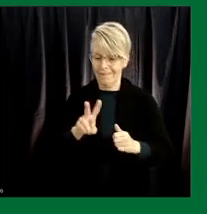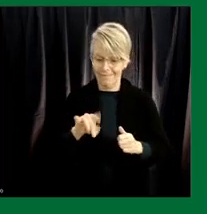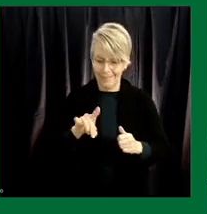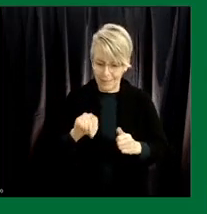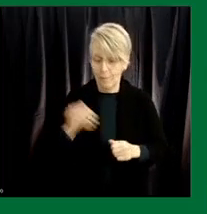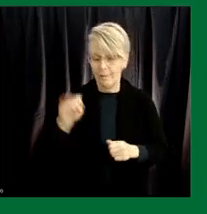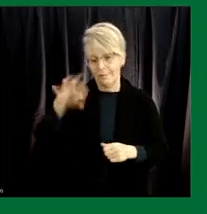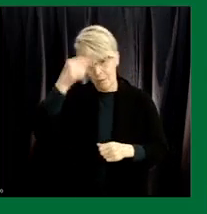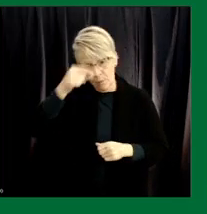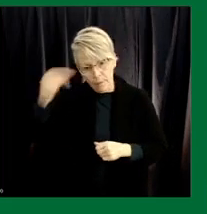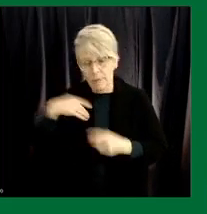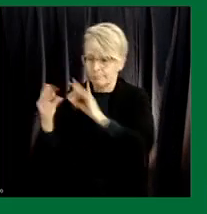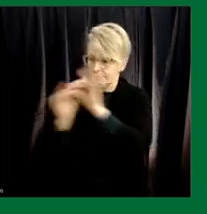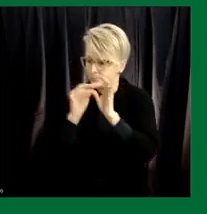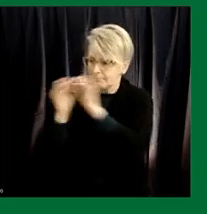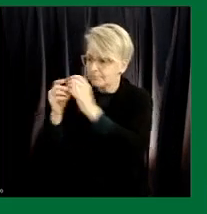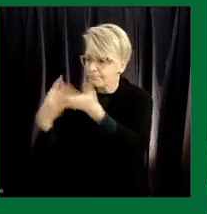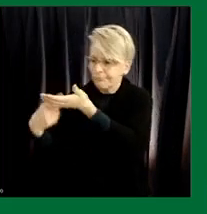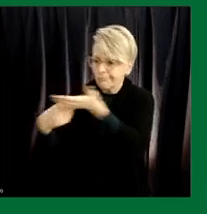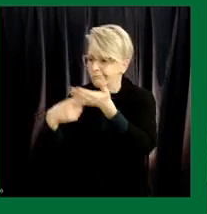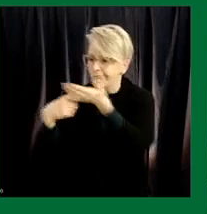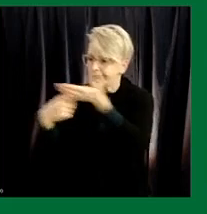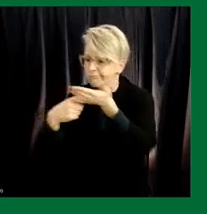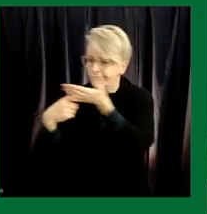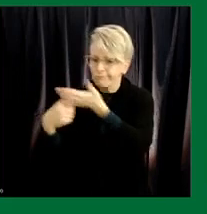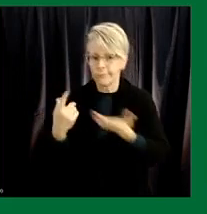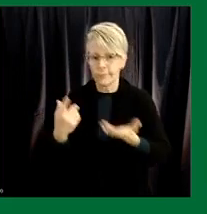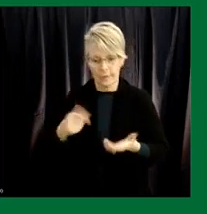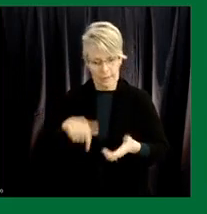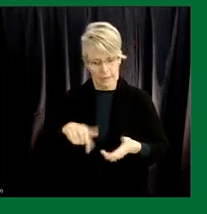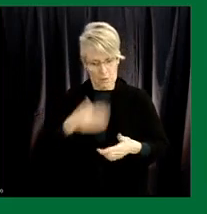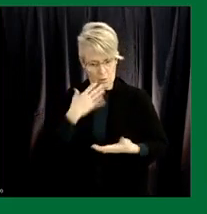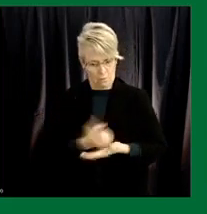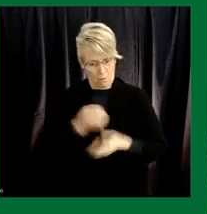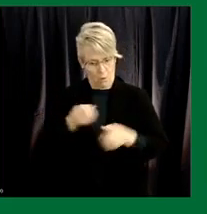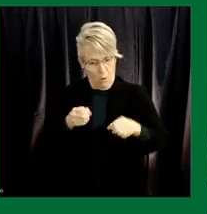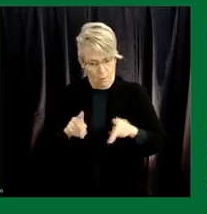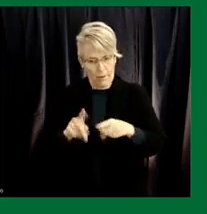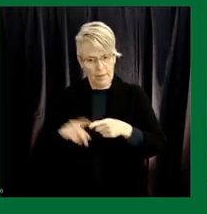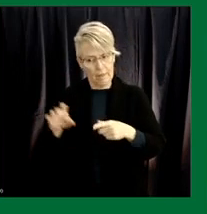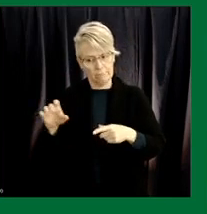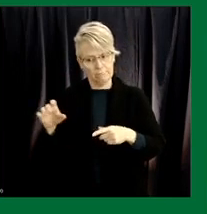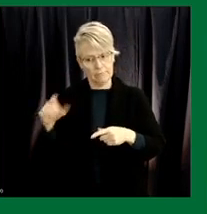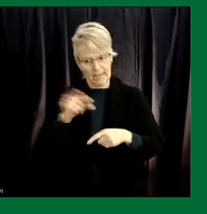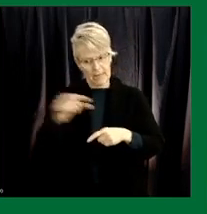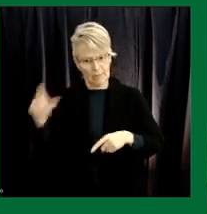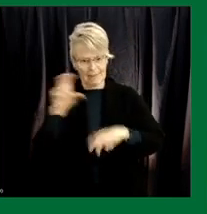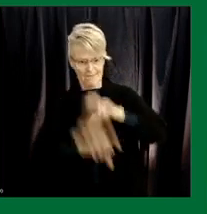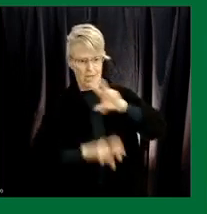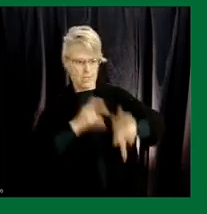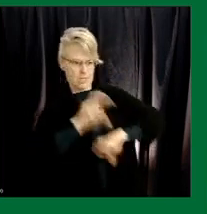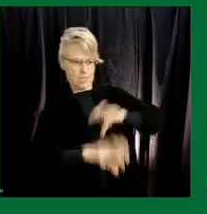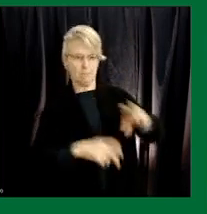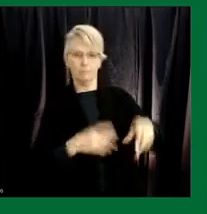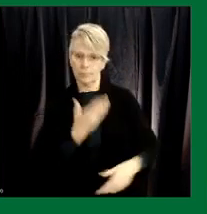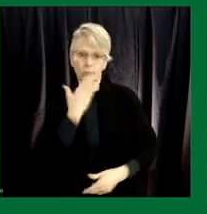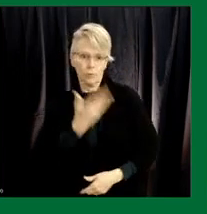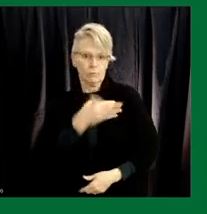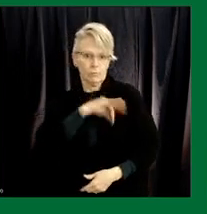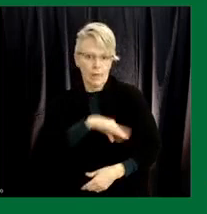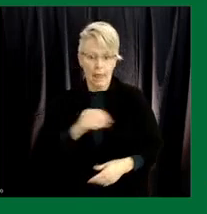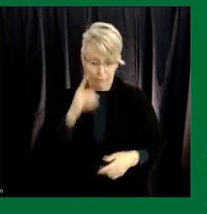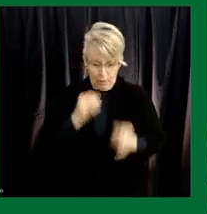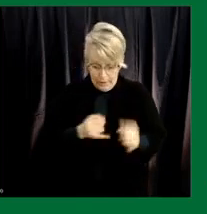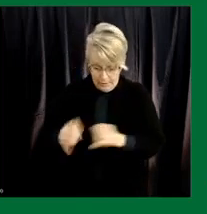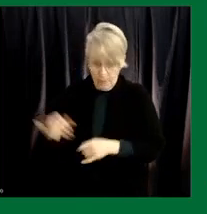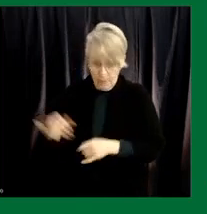government on uh what is a you know a very good opportunity for investment for all levels of government and uh individuals as well as